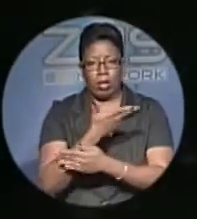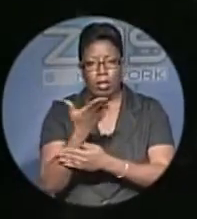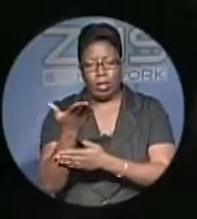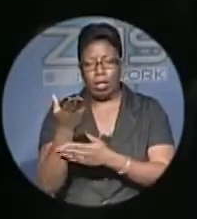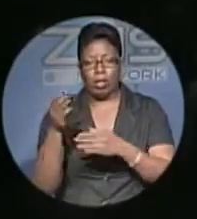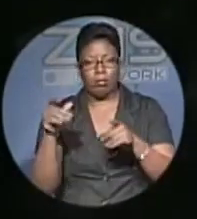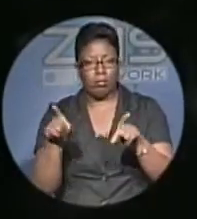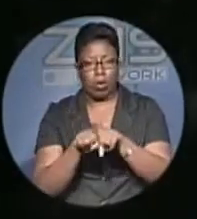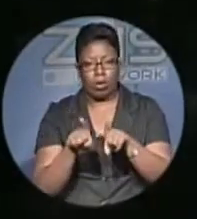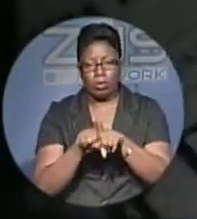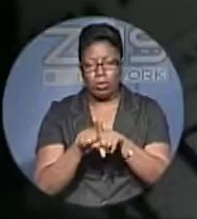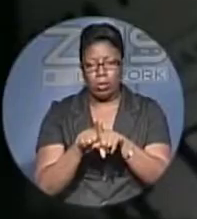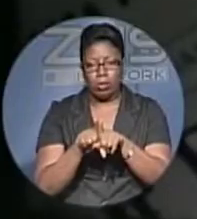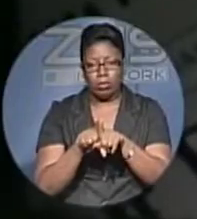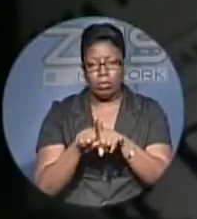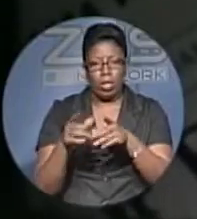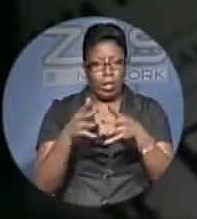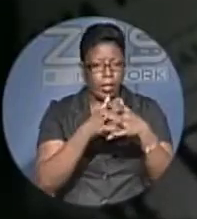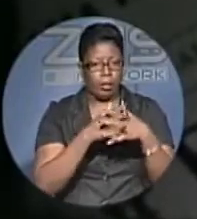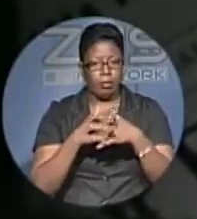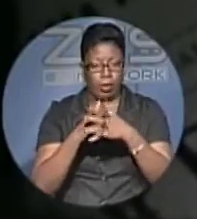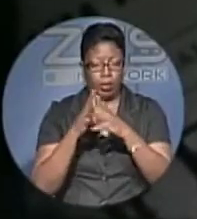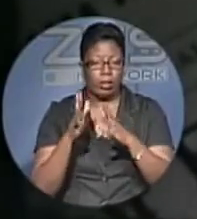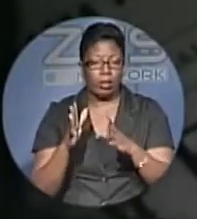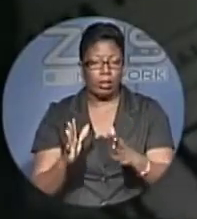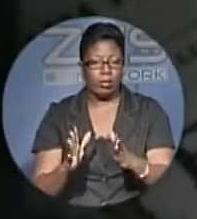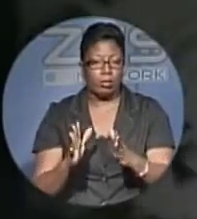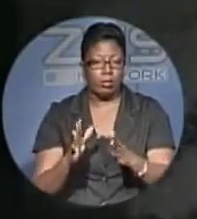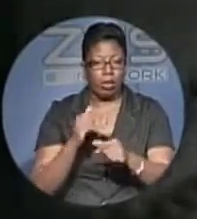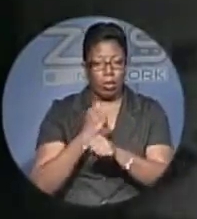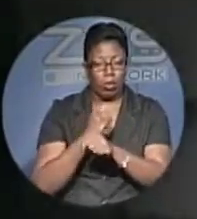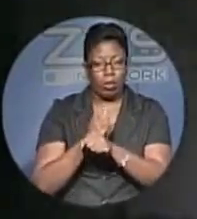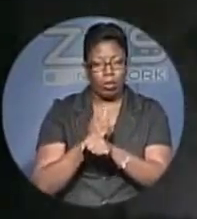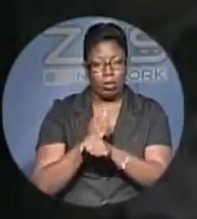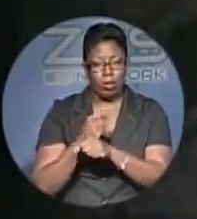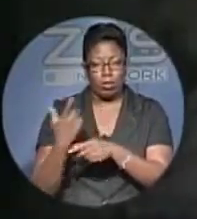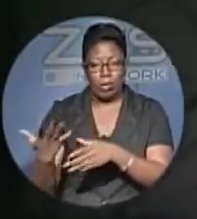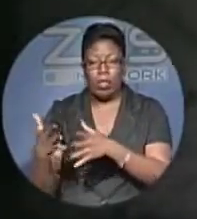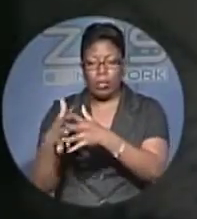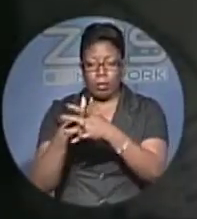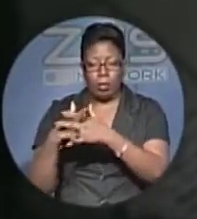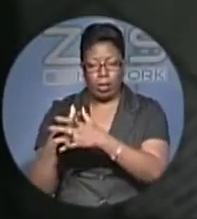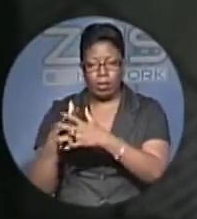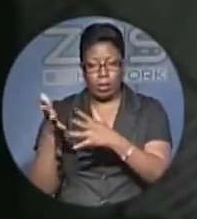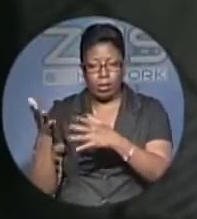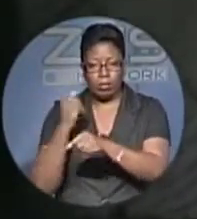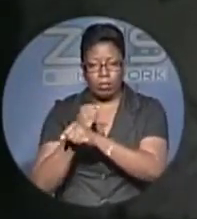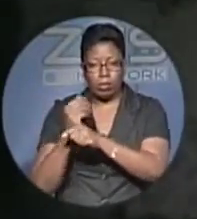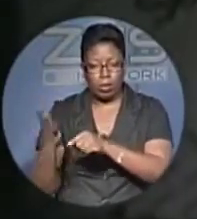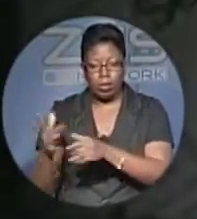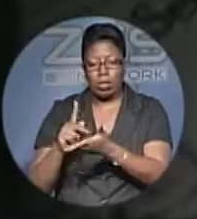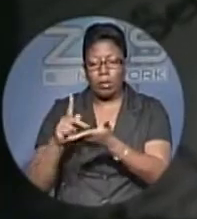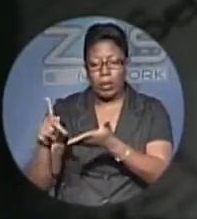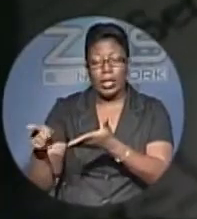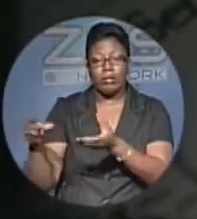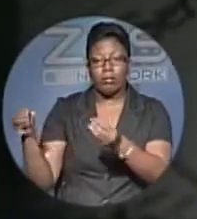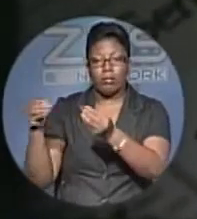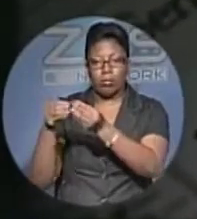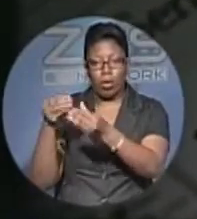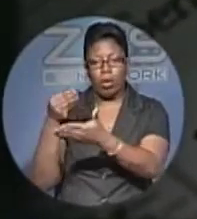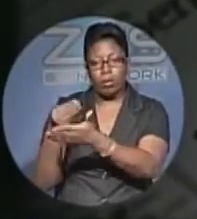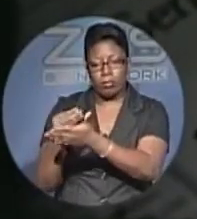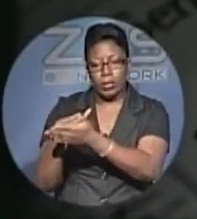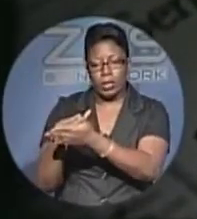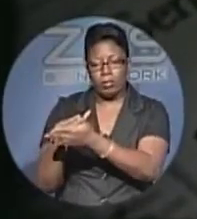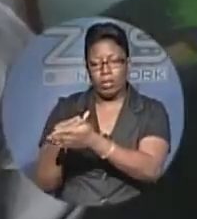the American workers. The American workers were paid much more money for